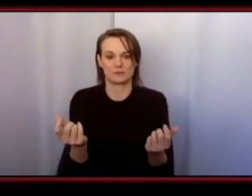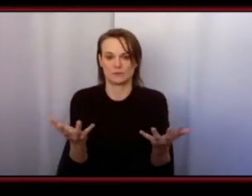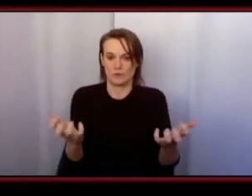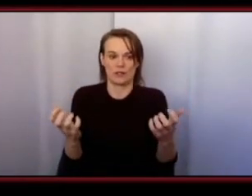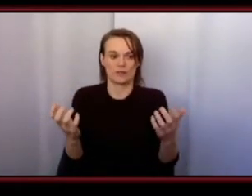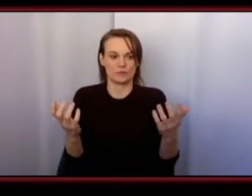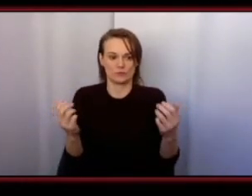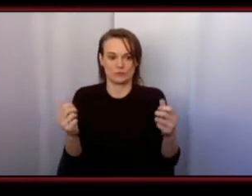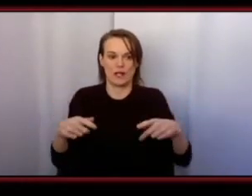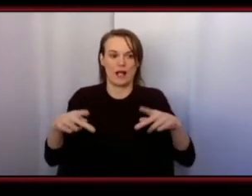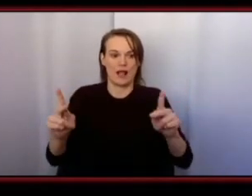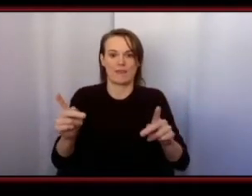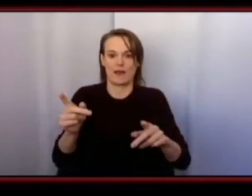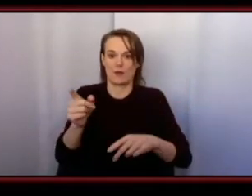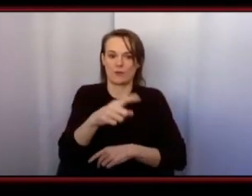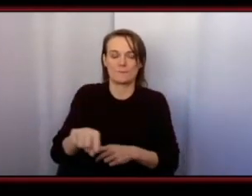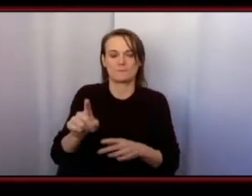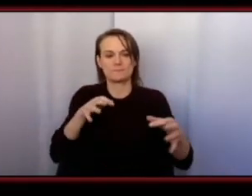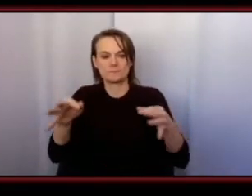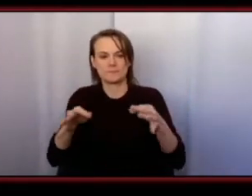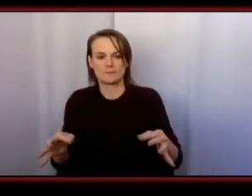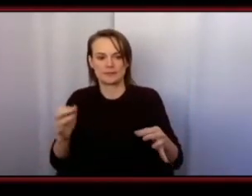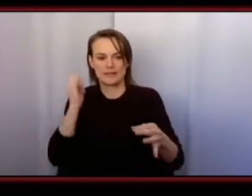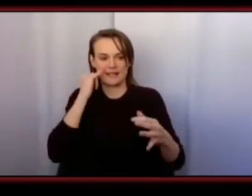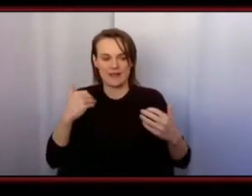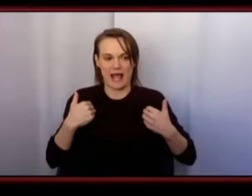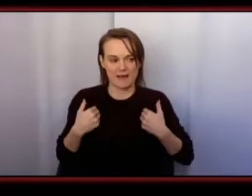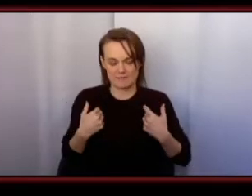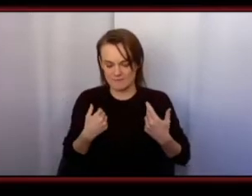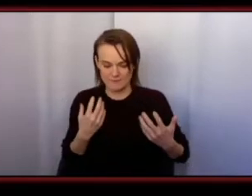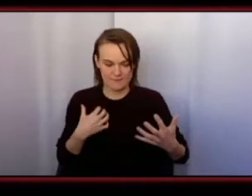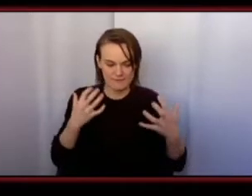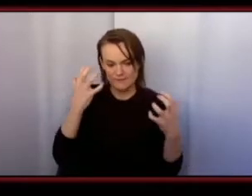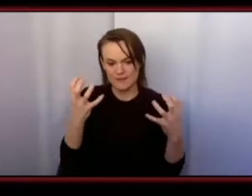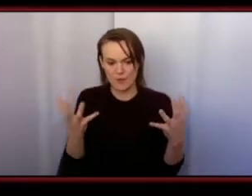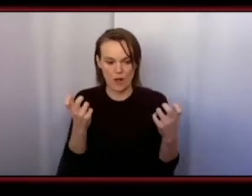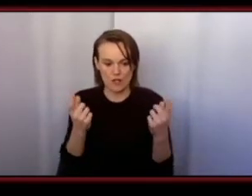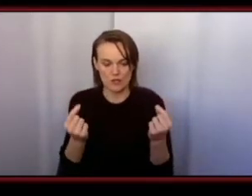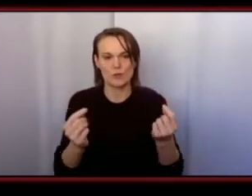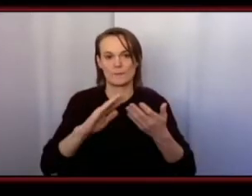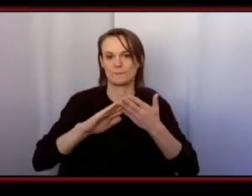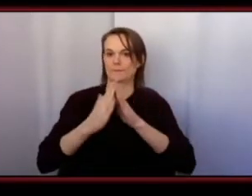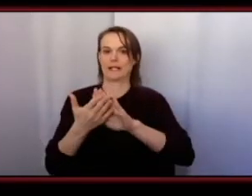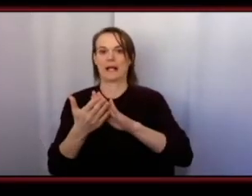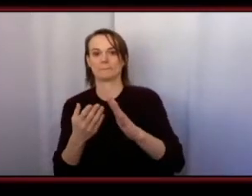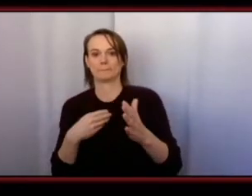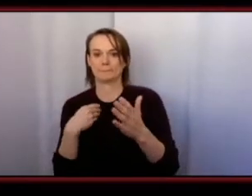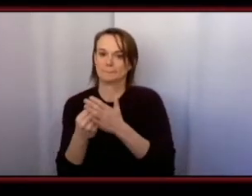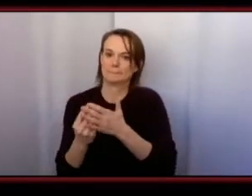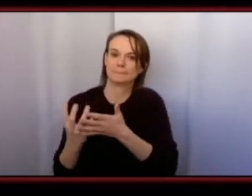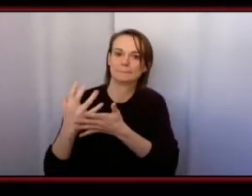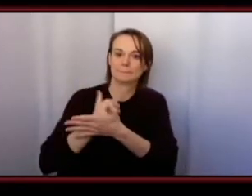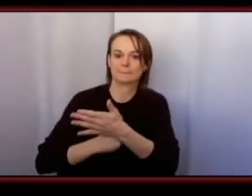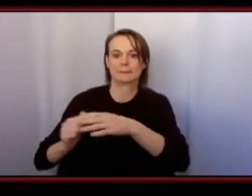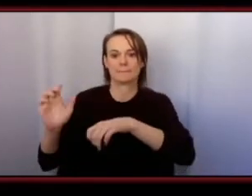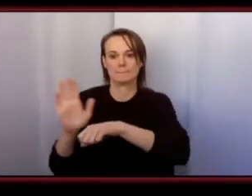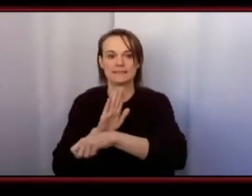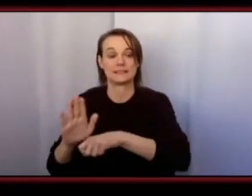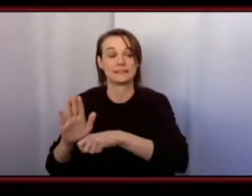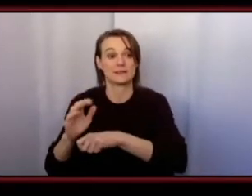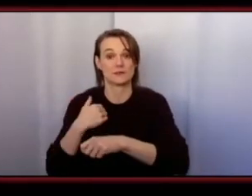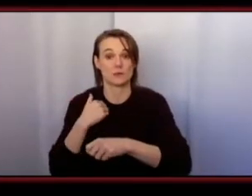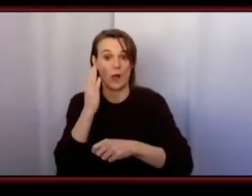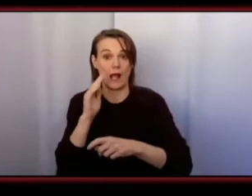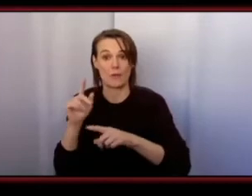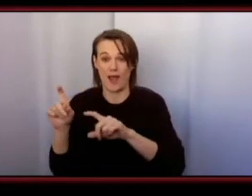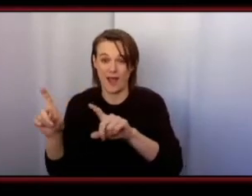necessary steps to turn your passion into a business i will be interviewing three panelists with a series of engaging questions directed to